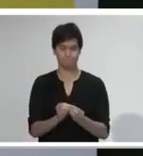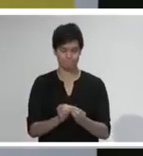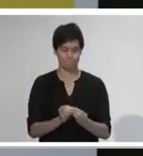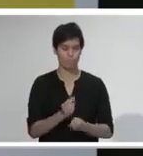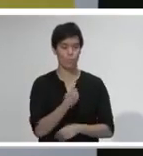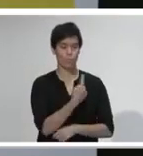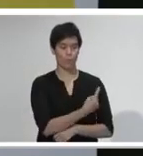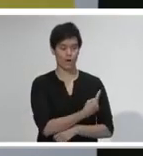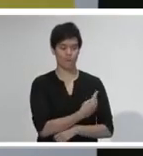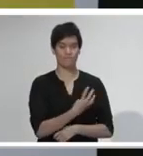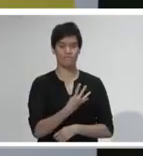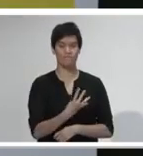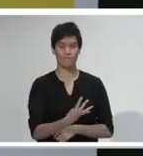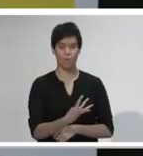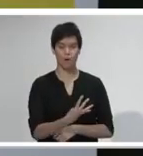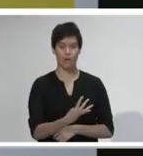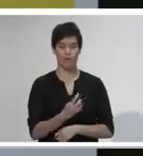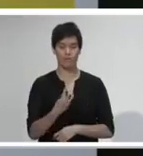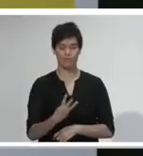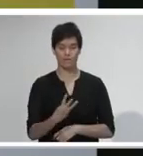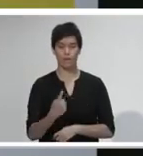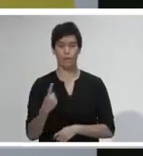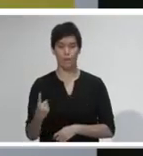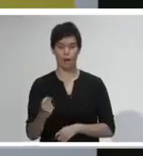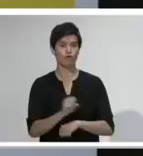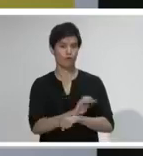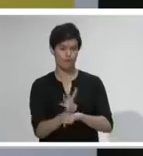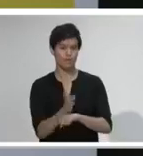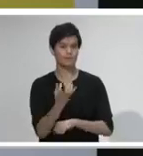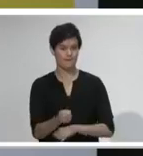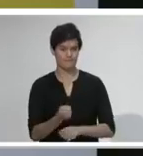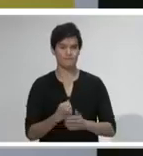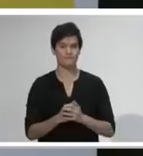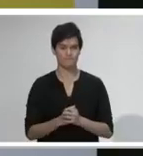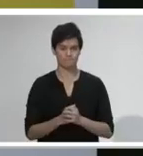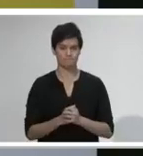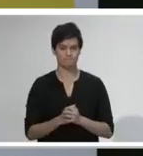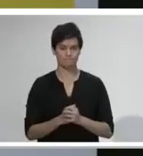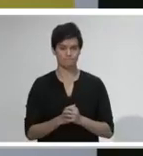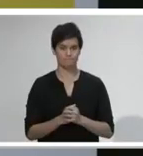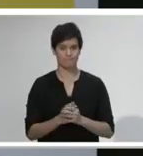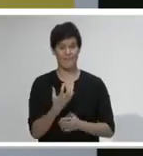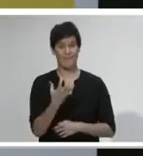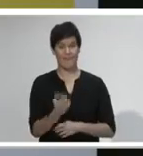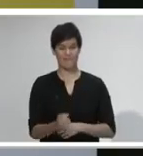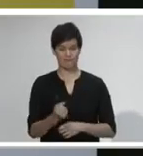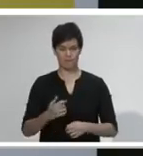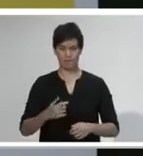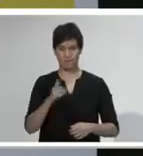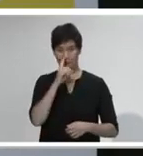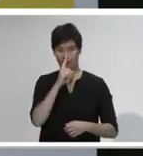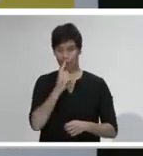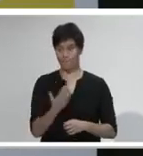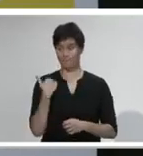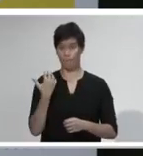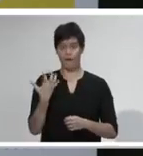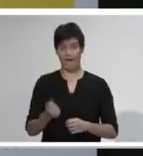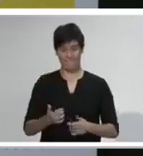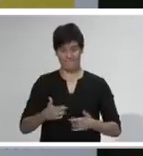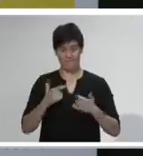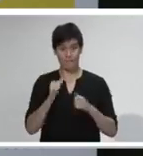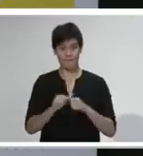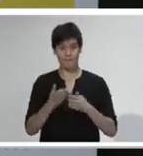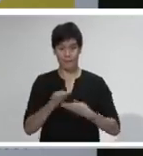,431. There are now 912 reported cases of COVID-19